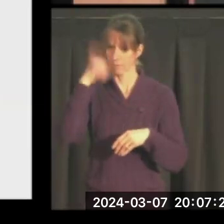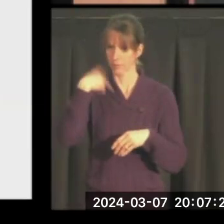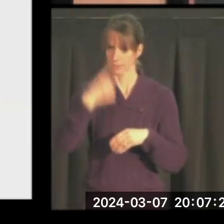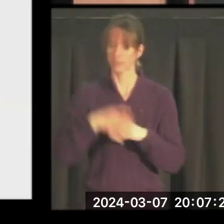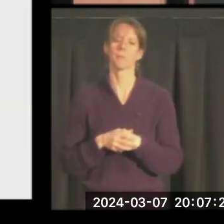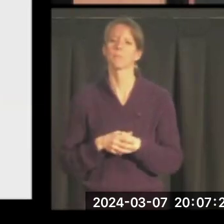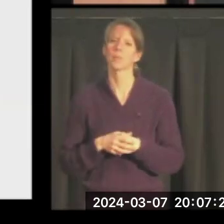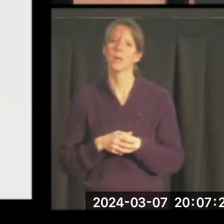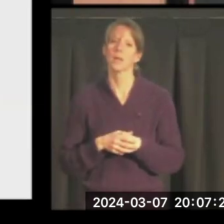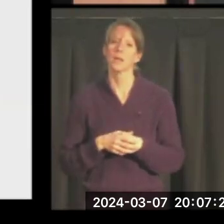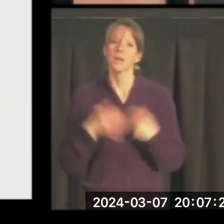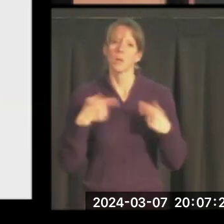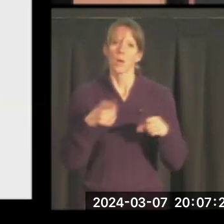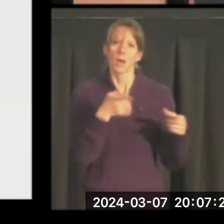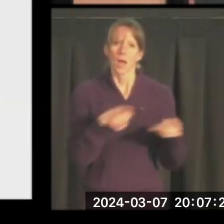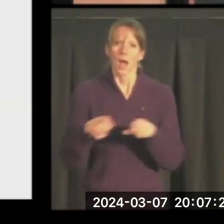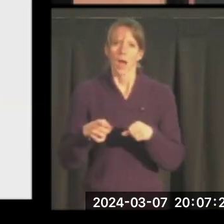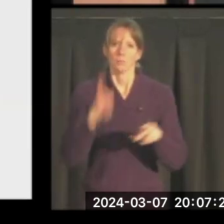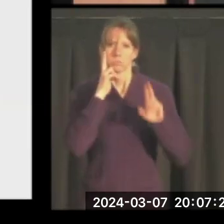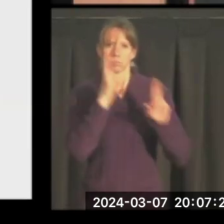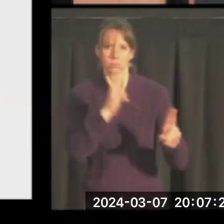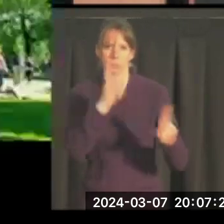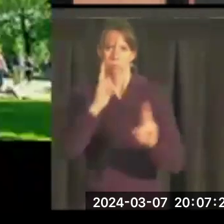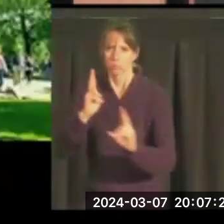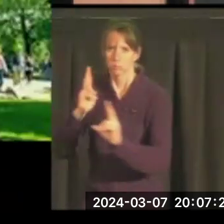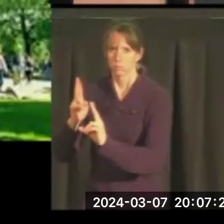So while this is happening and the tributes are taking place.